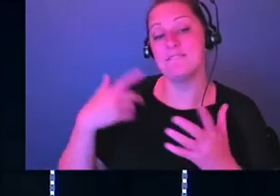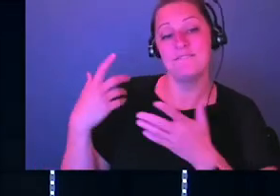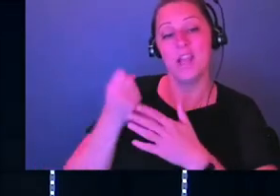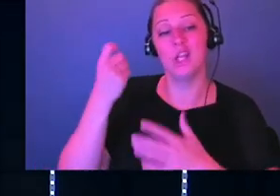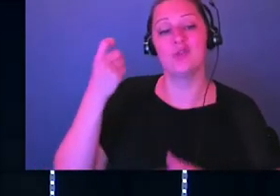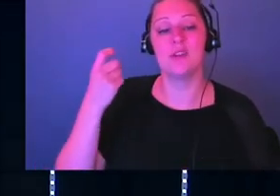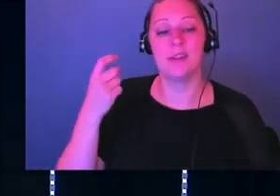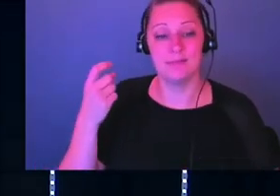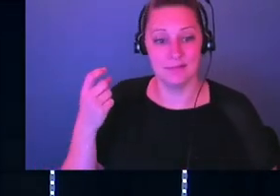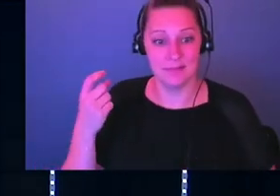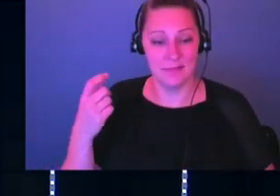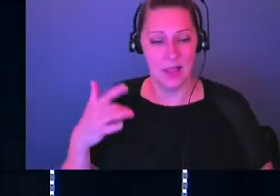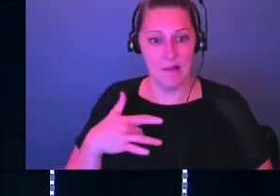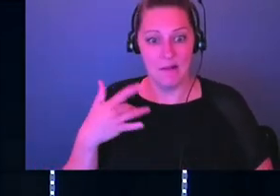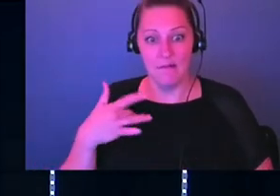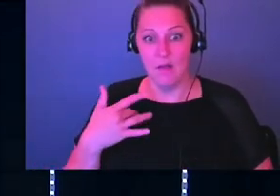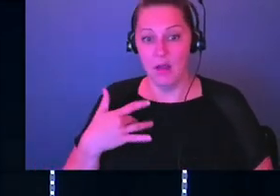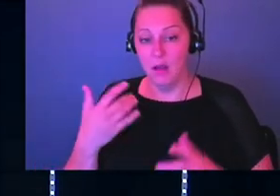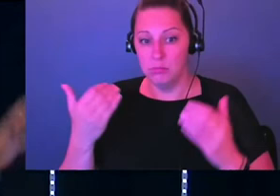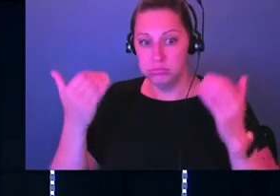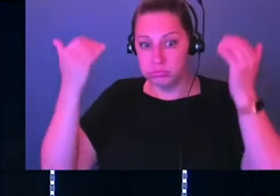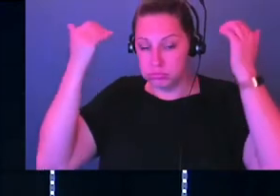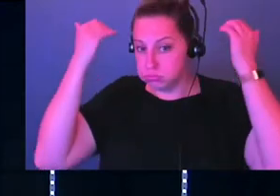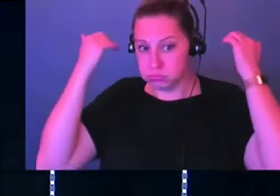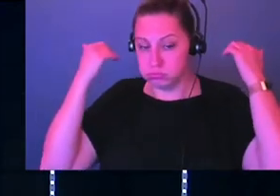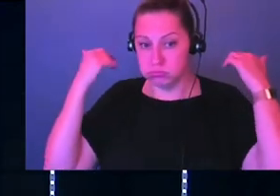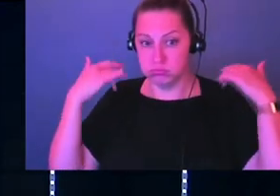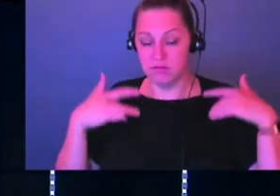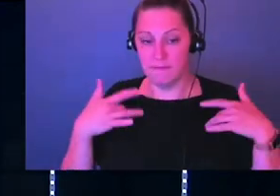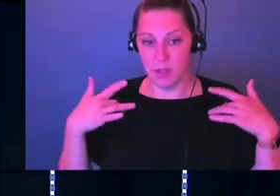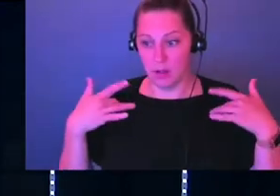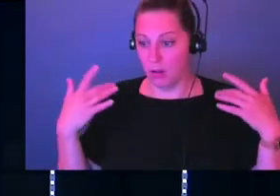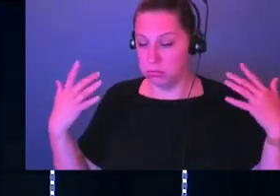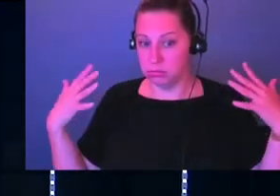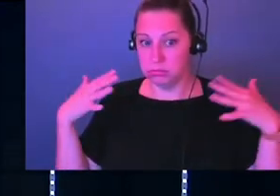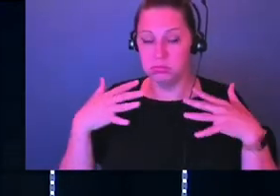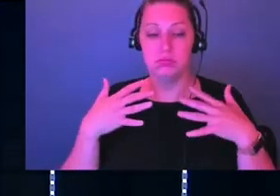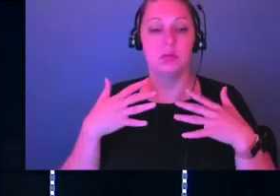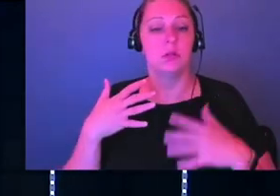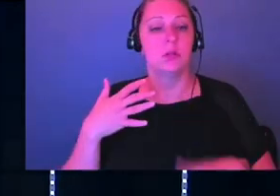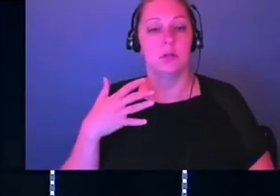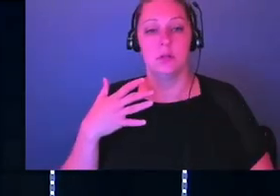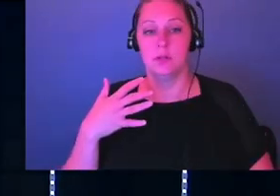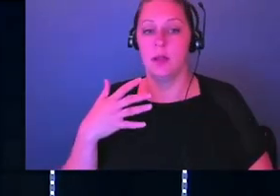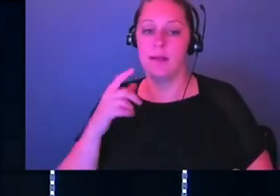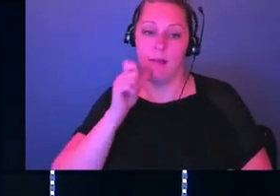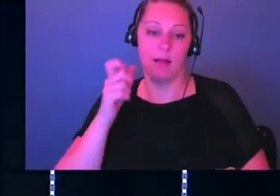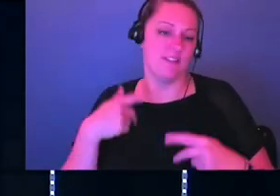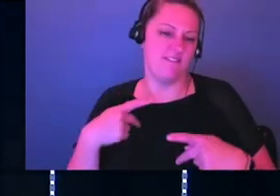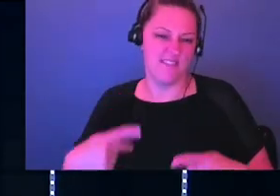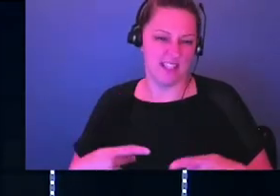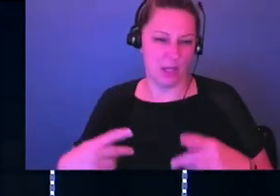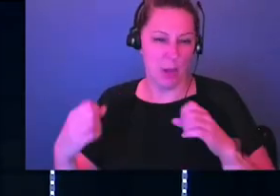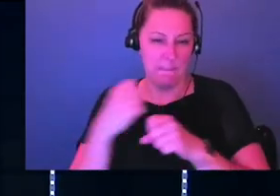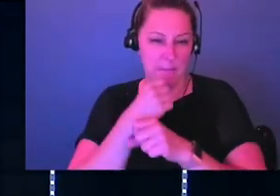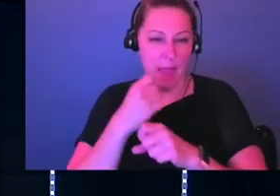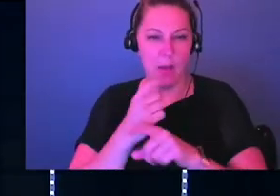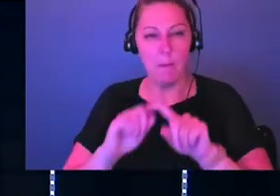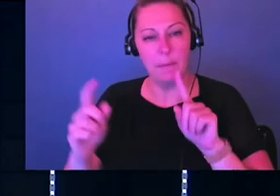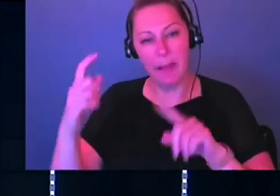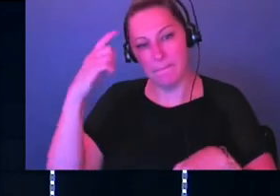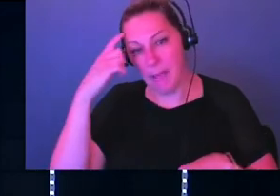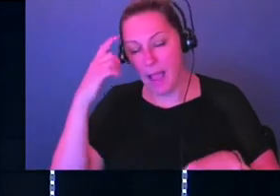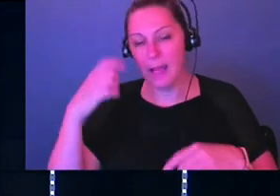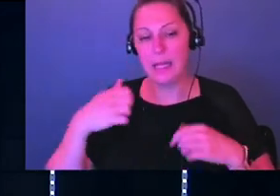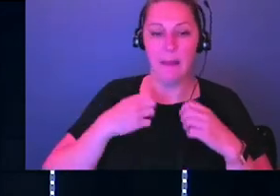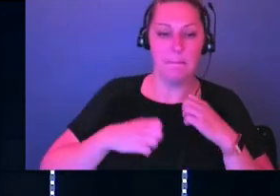surrounded, okay? I don't know about y but I've had those moments, okay? And this isn't just about like actual physical battles. This is all the things that go on in our mind and our emotions